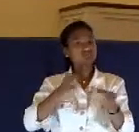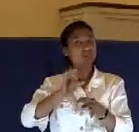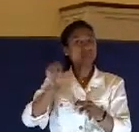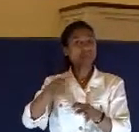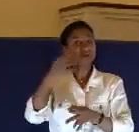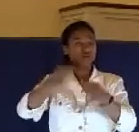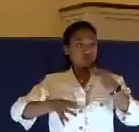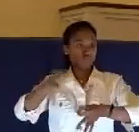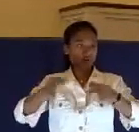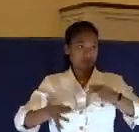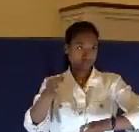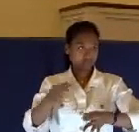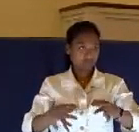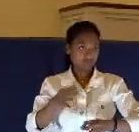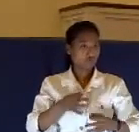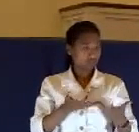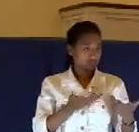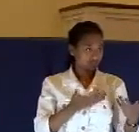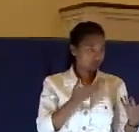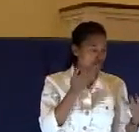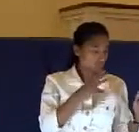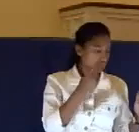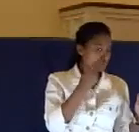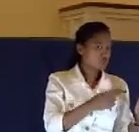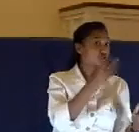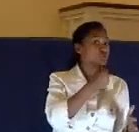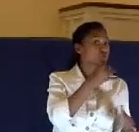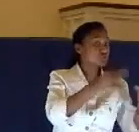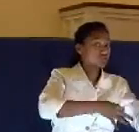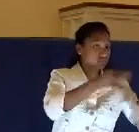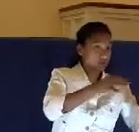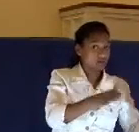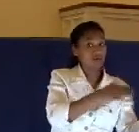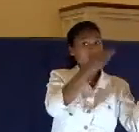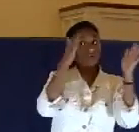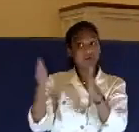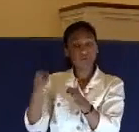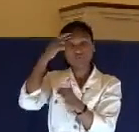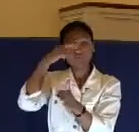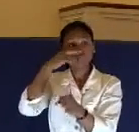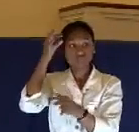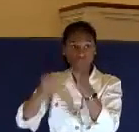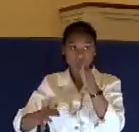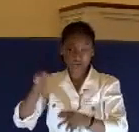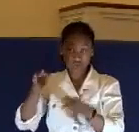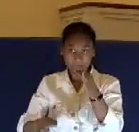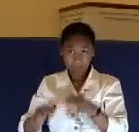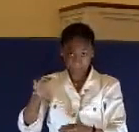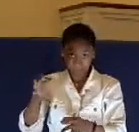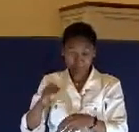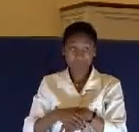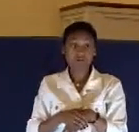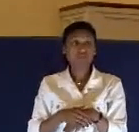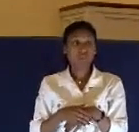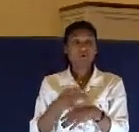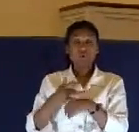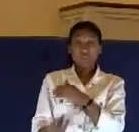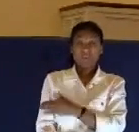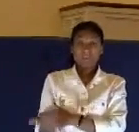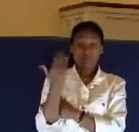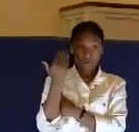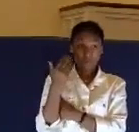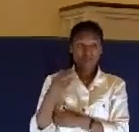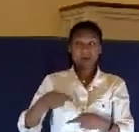saw the Jewish trial. Now, here's the Roman trial. Look in chapter 15. Look down at verse 1. And straightway in the morning, the chief priests held a consultation